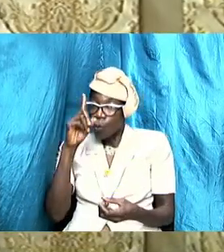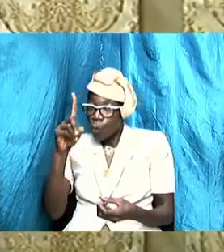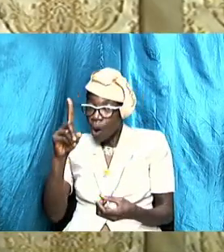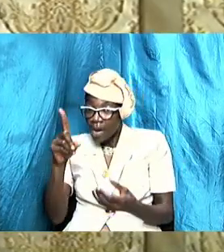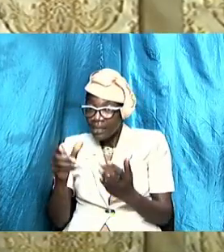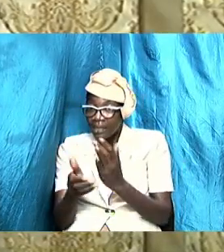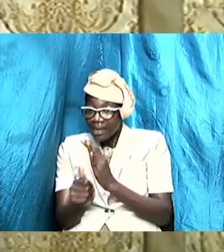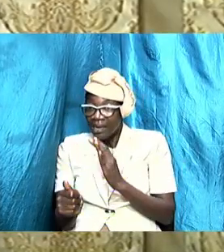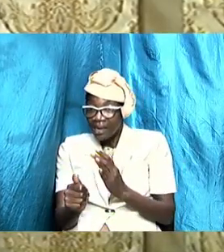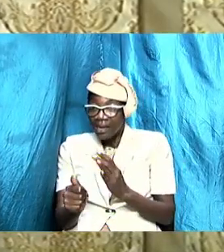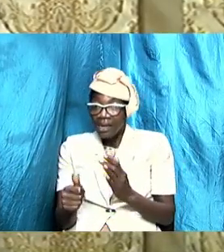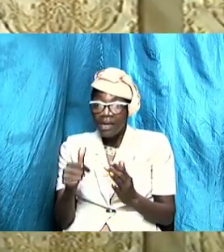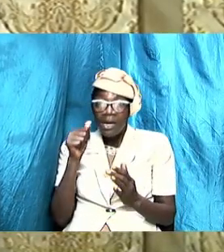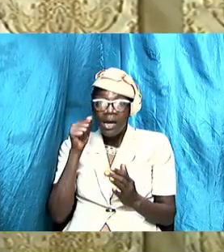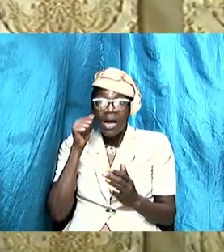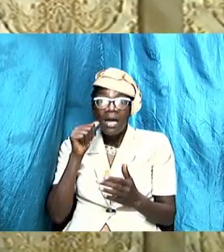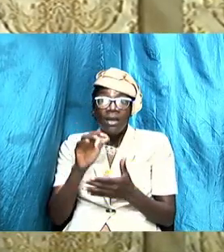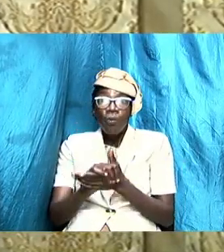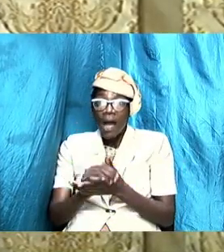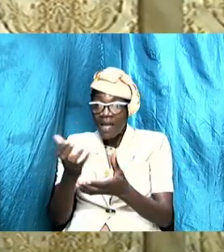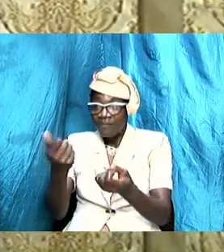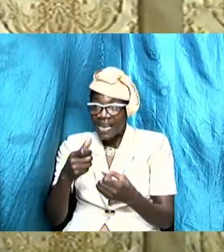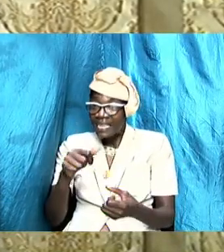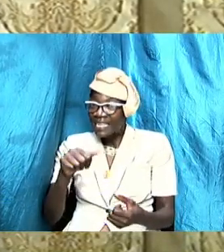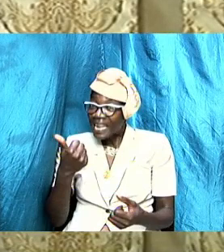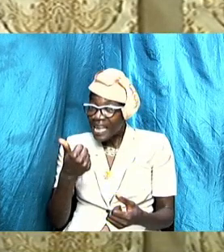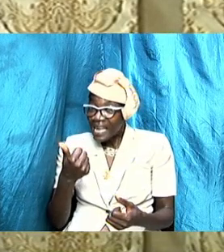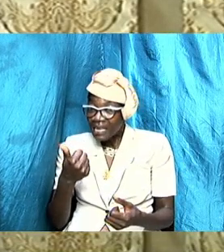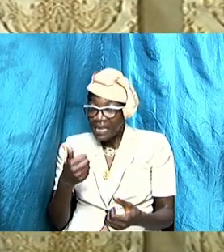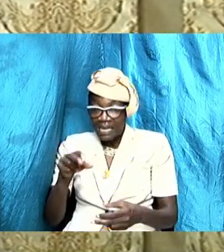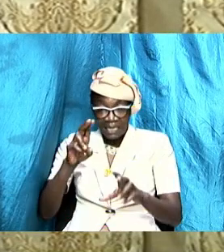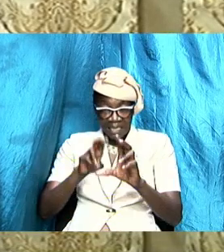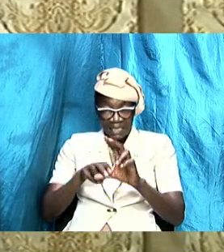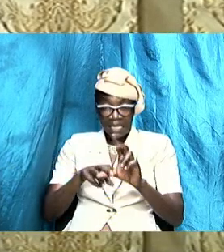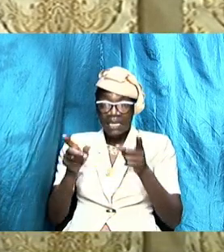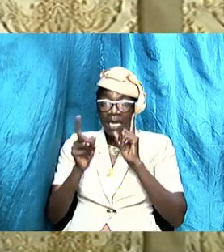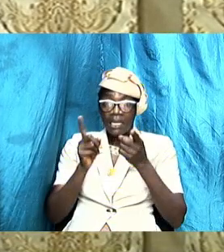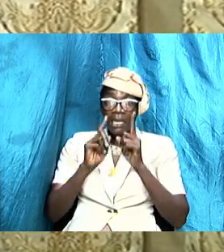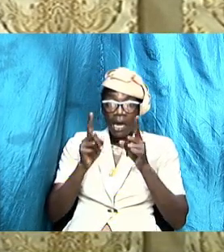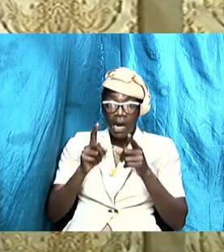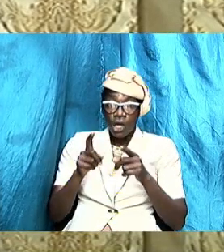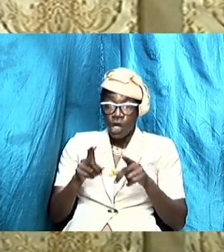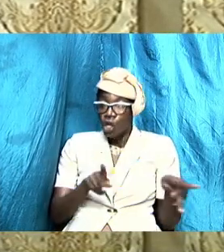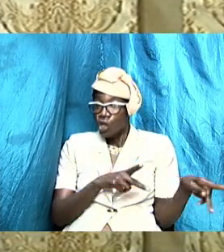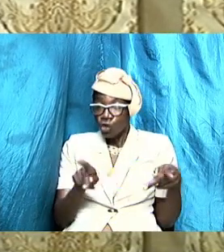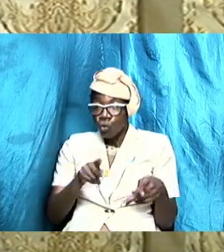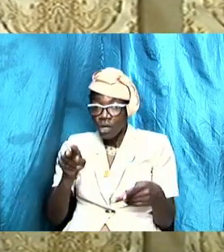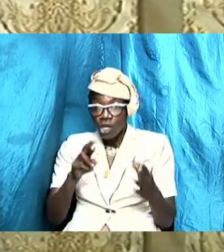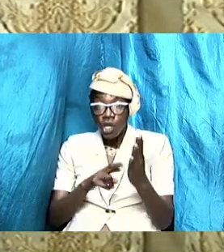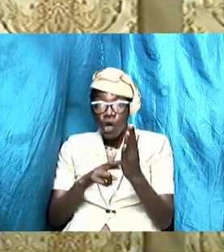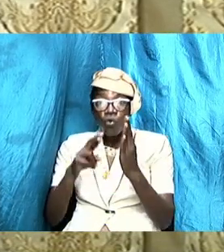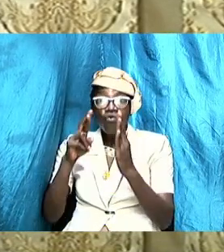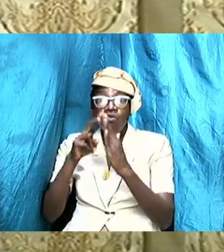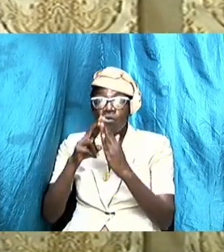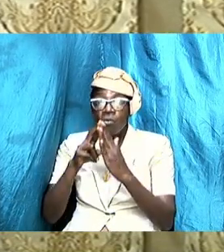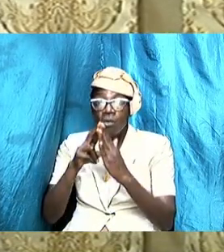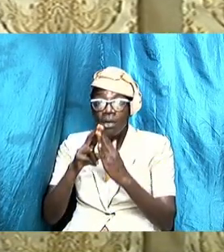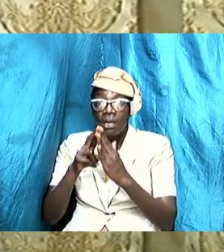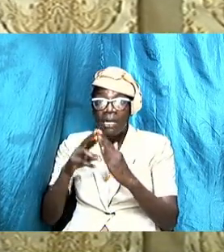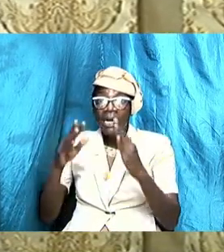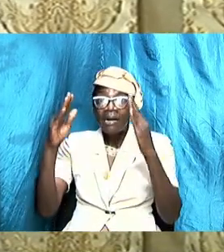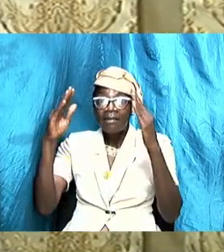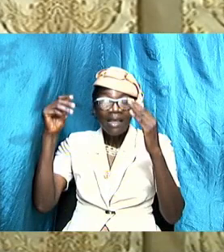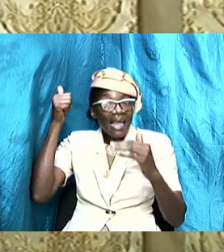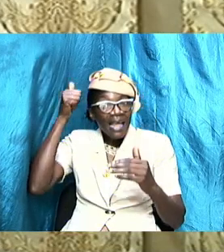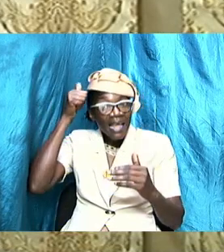by just sitting and talking and working it out together you are playing your role as the head of the house to